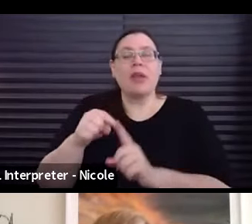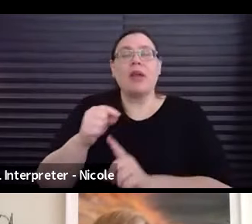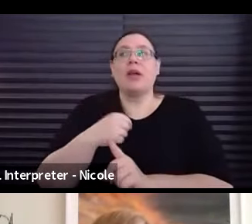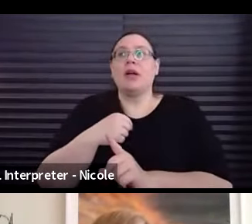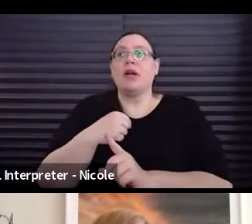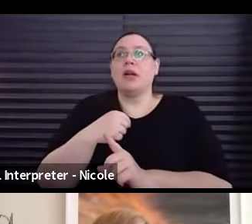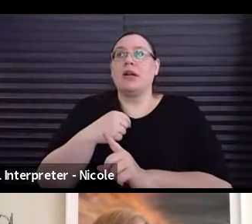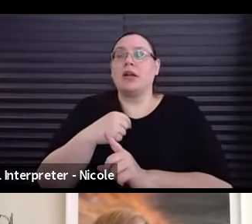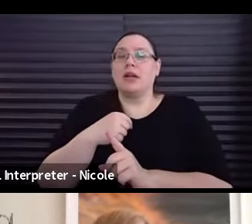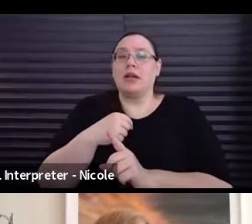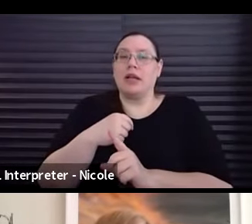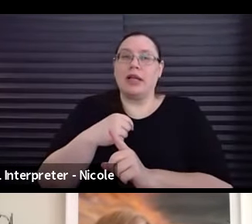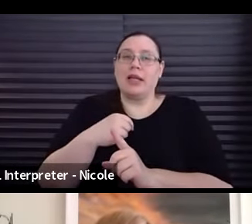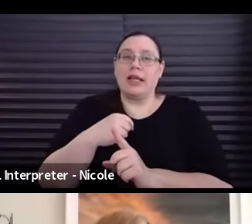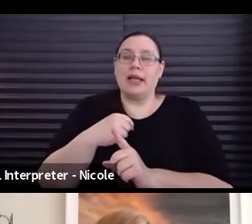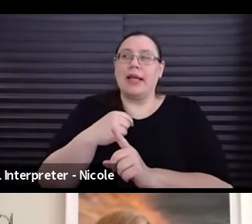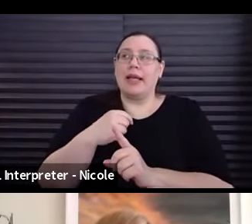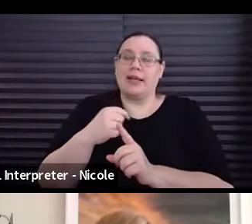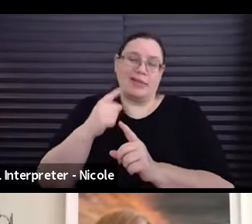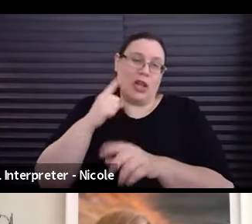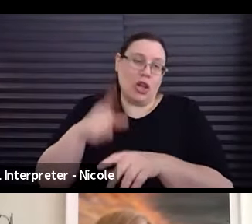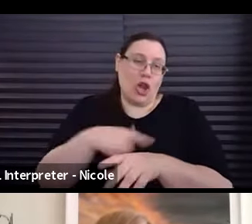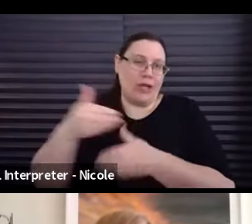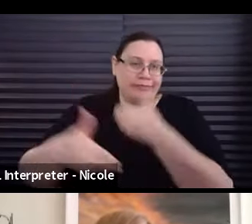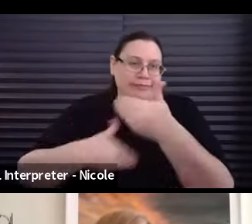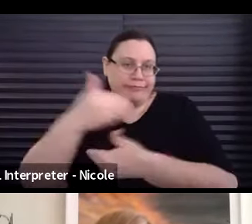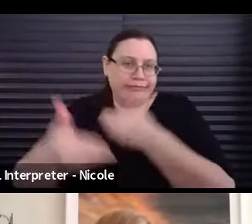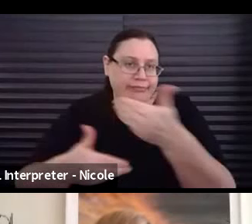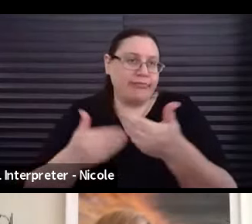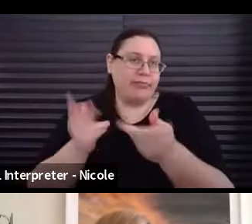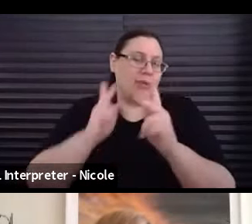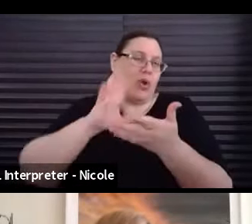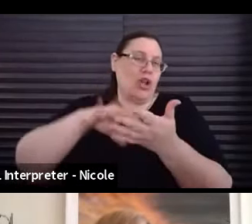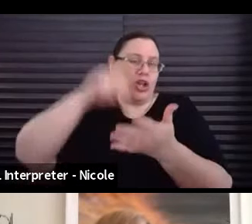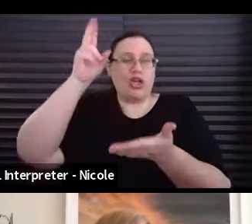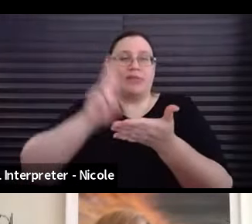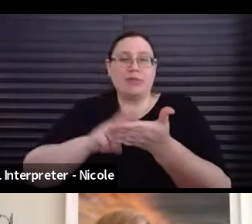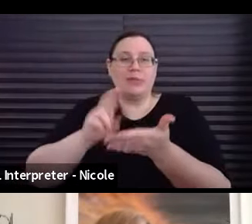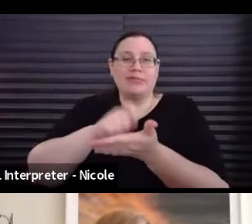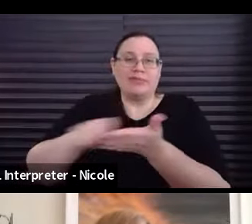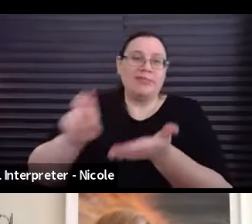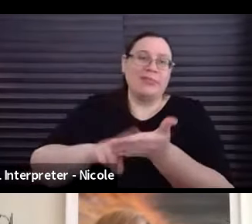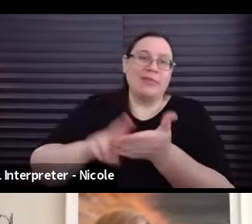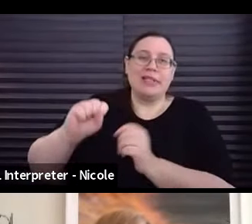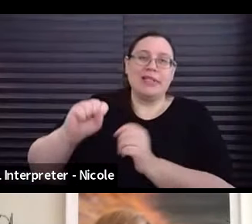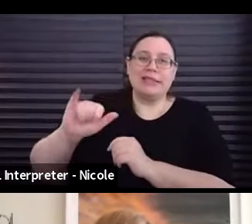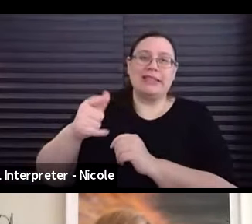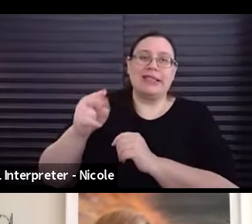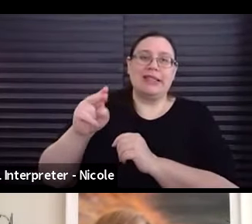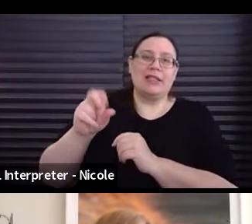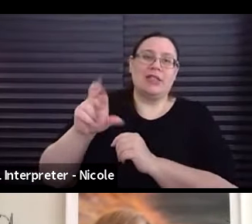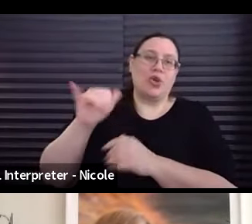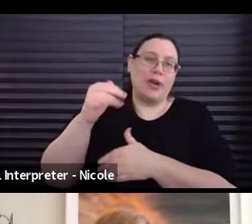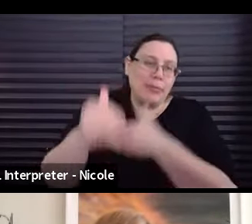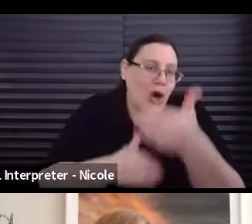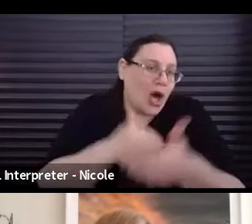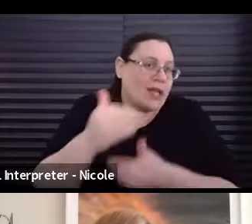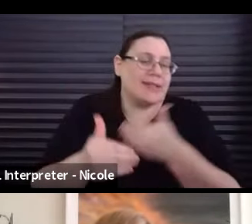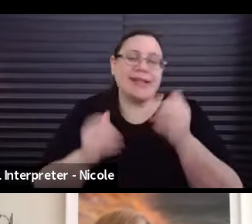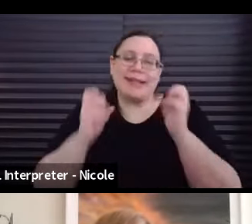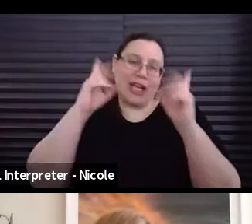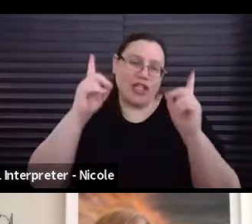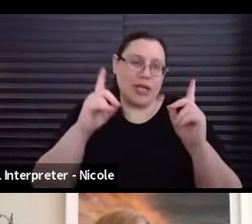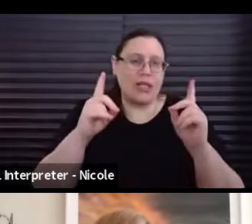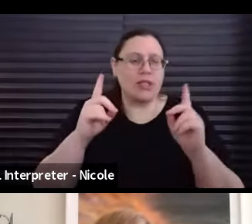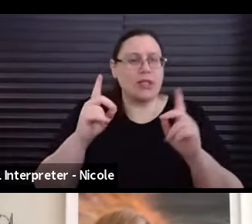goes a long way to doing that. And now people will learn the signatory process, all these different things, uh, and just an education, but people have